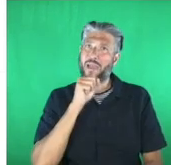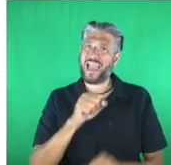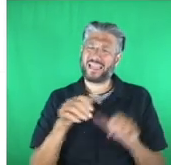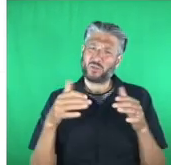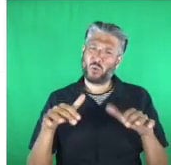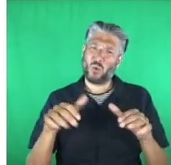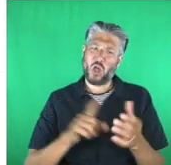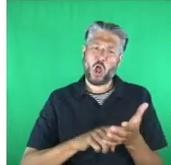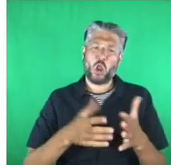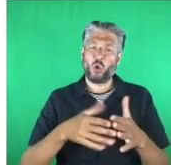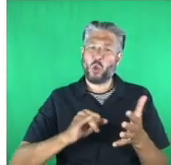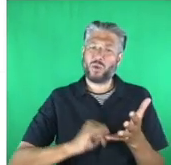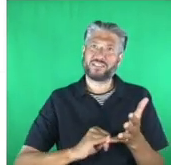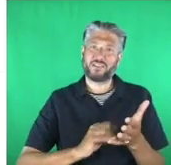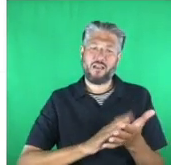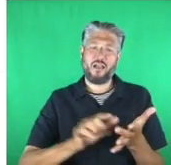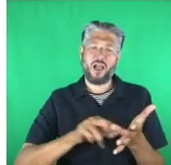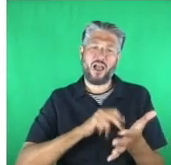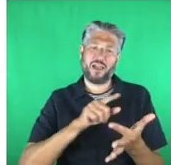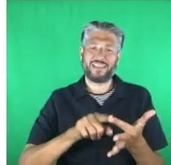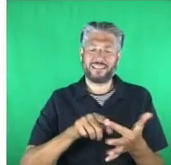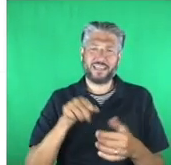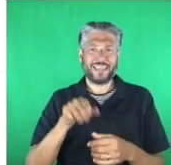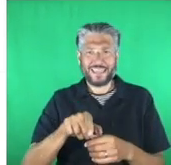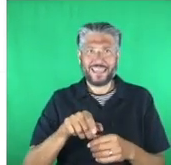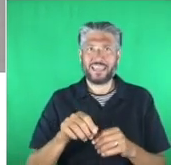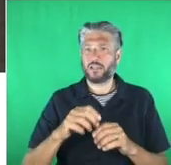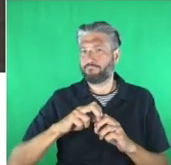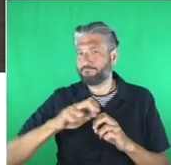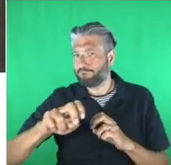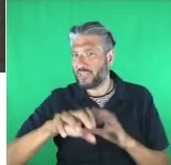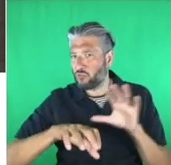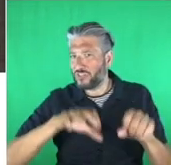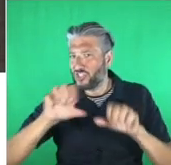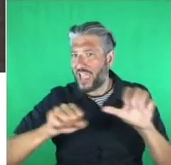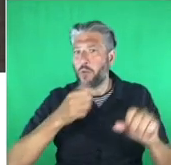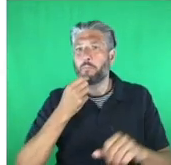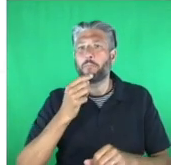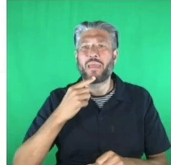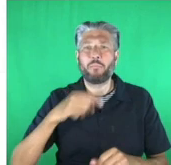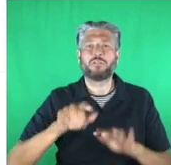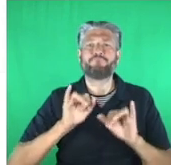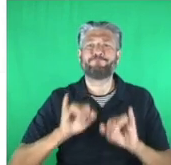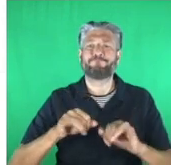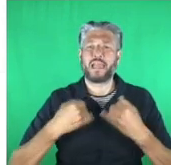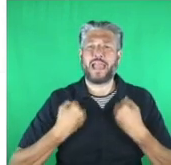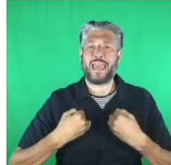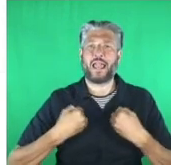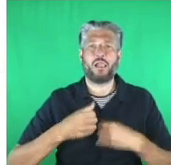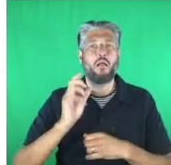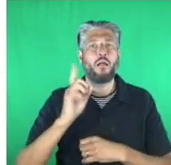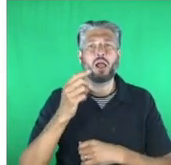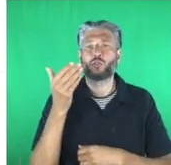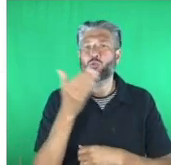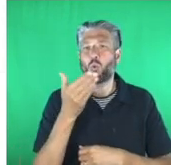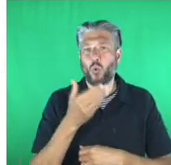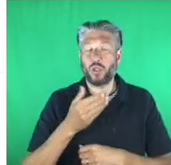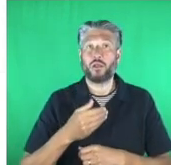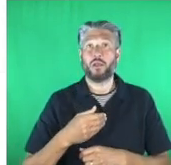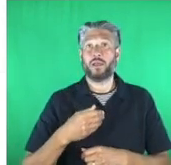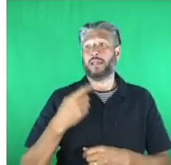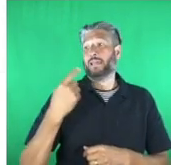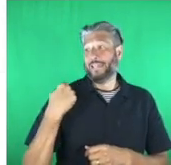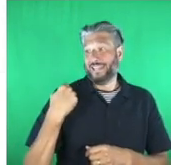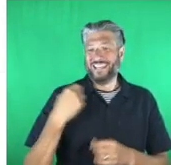out to young people who were too ill to go to school using technology and robots. And last year's winner, Dr Sue Black, creator of Tech Mums and